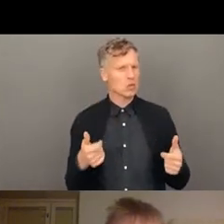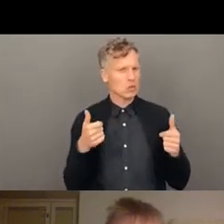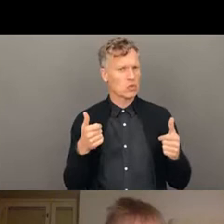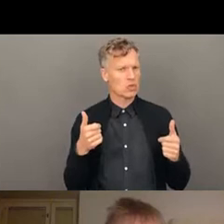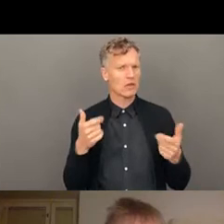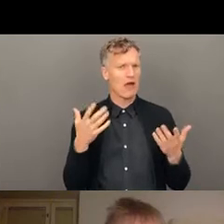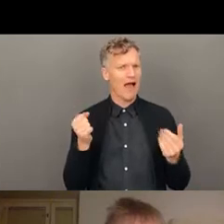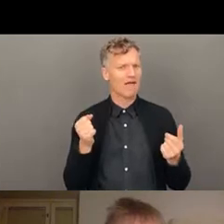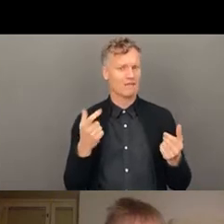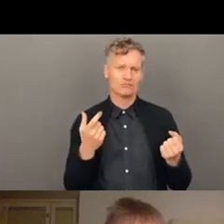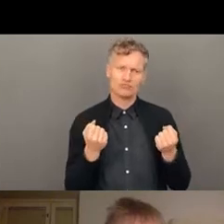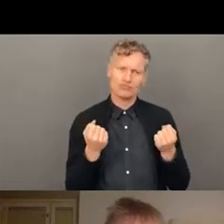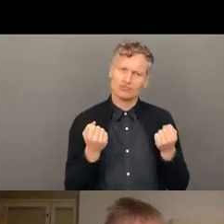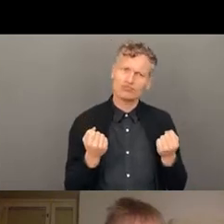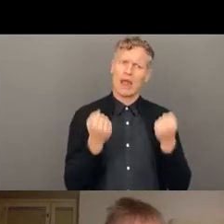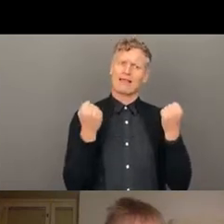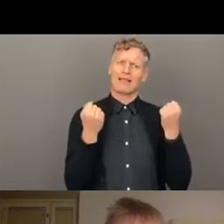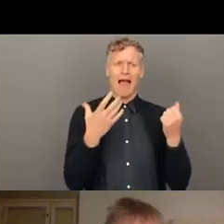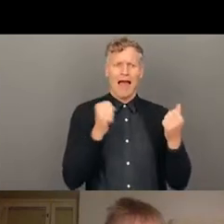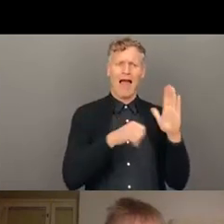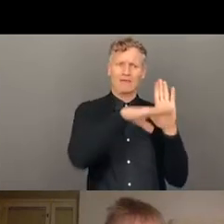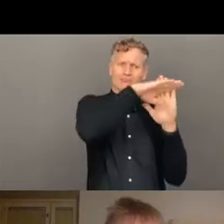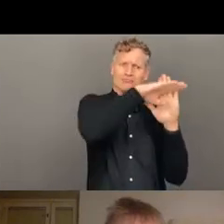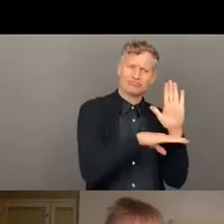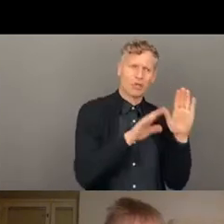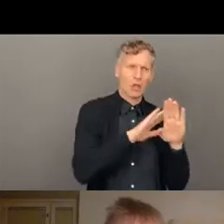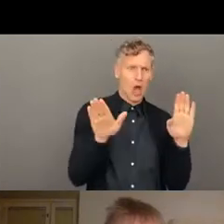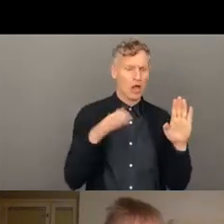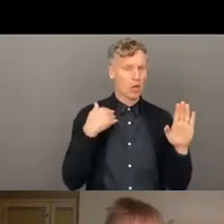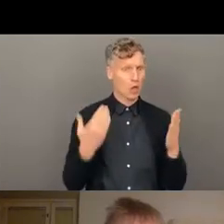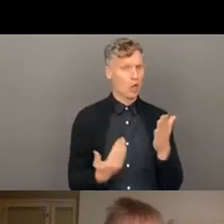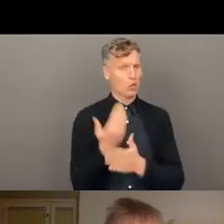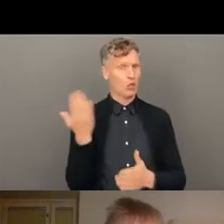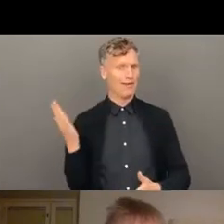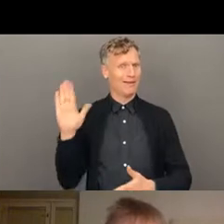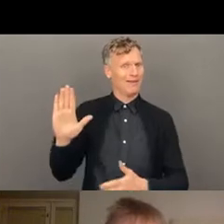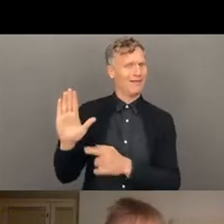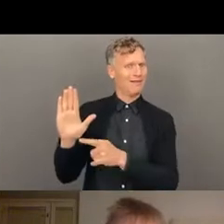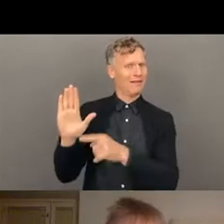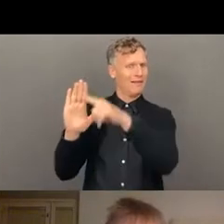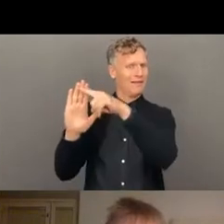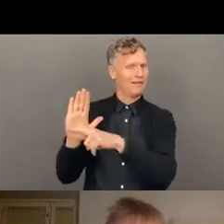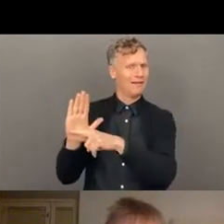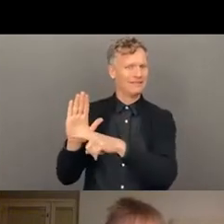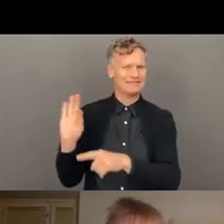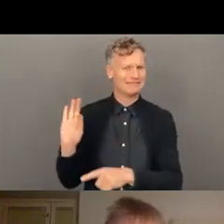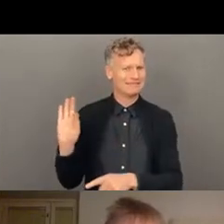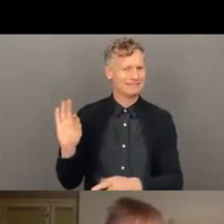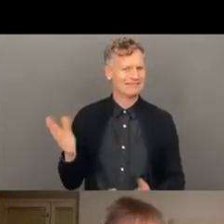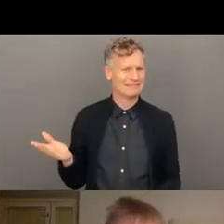areas in safeguarding and child protection rather than introducing a new